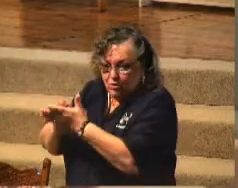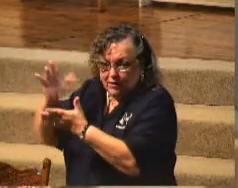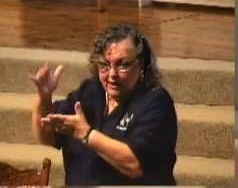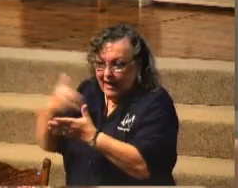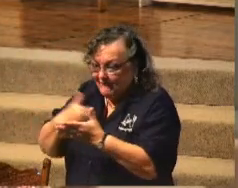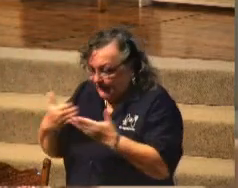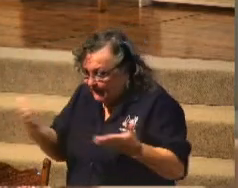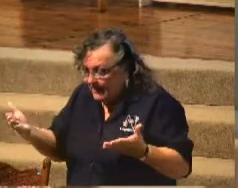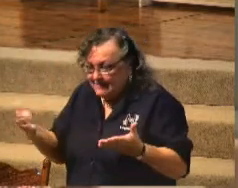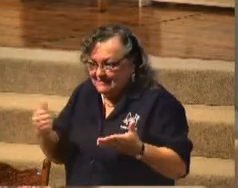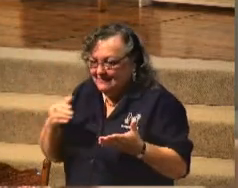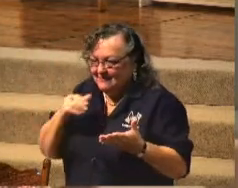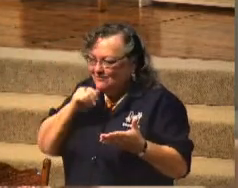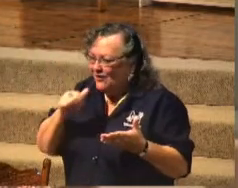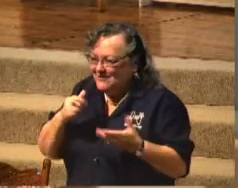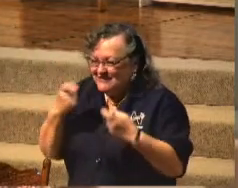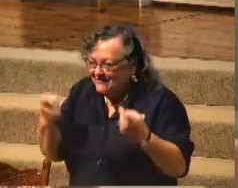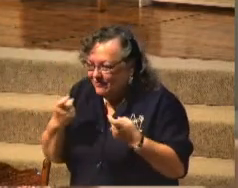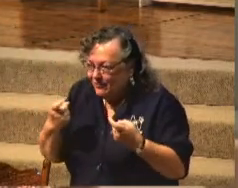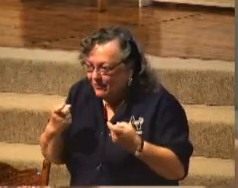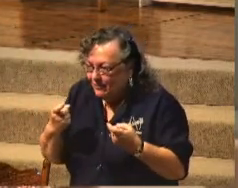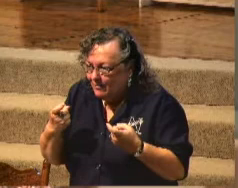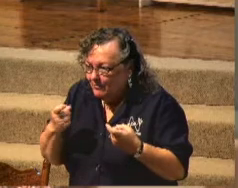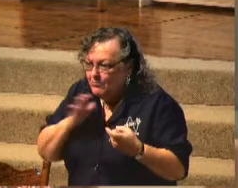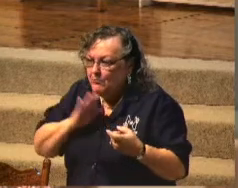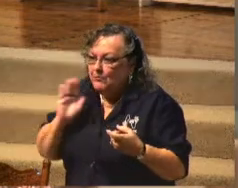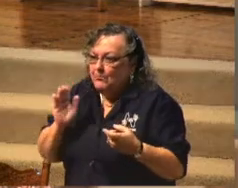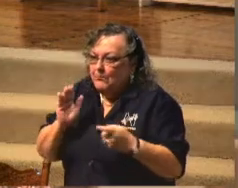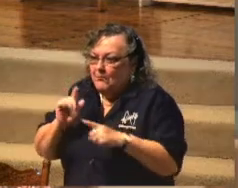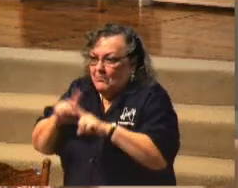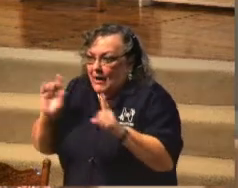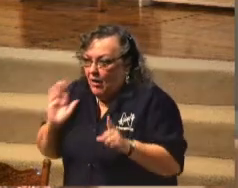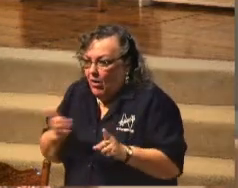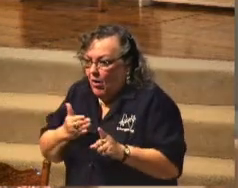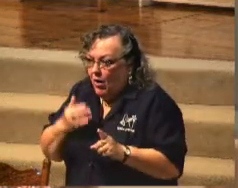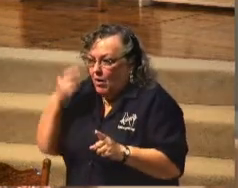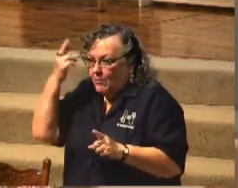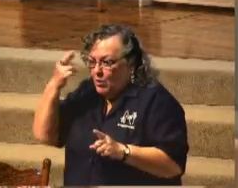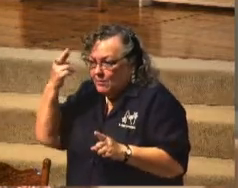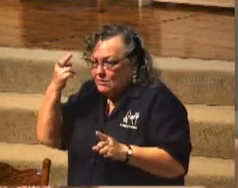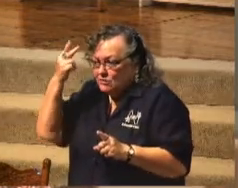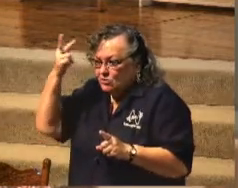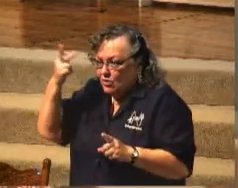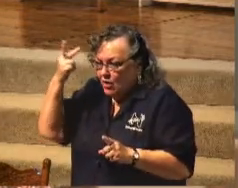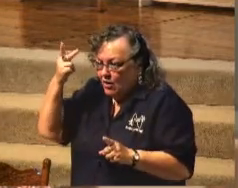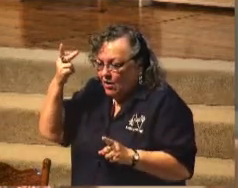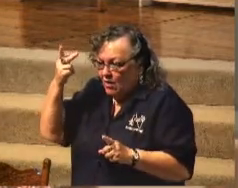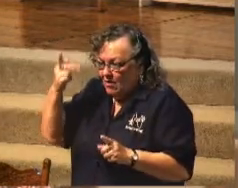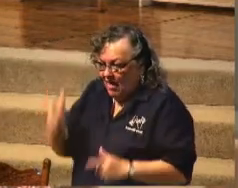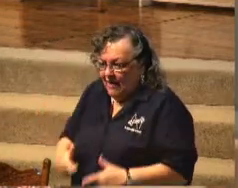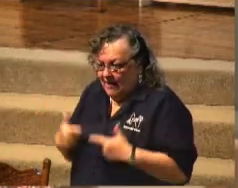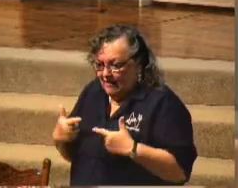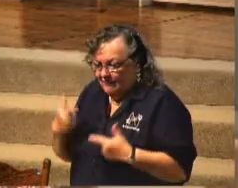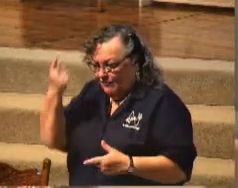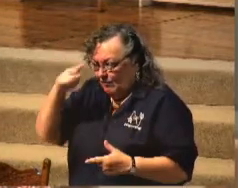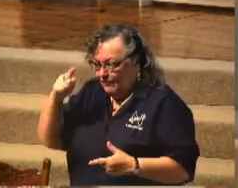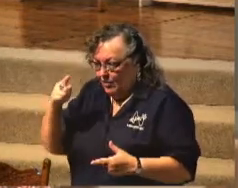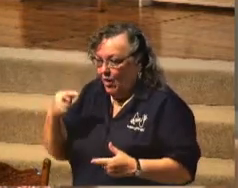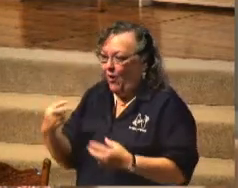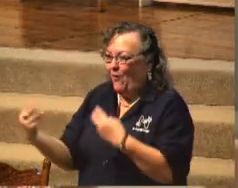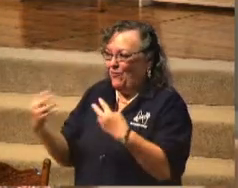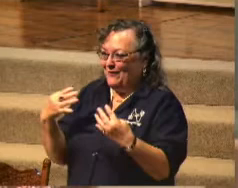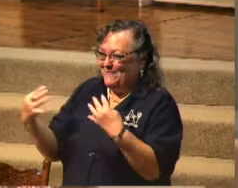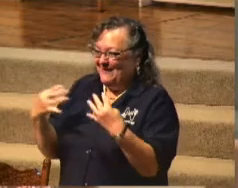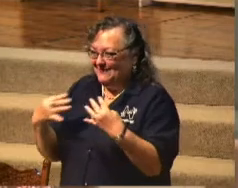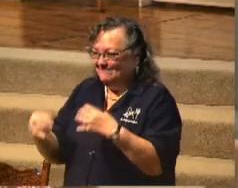sinful. But what our purpose in life is, it could be, look at me, selfish pride. And when you come down to the end of your